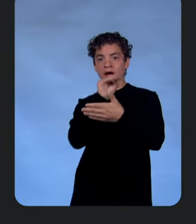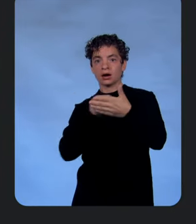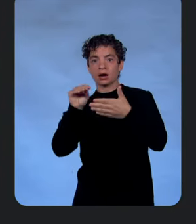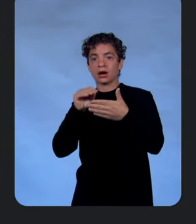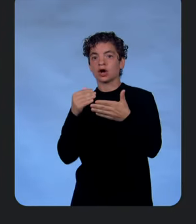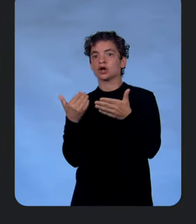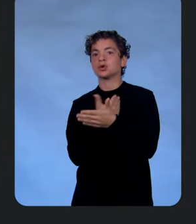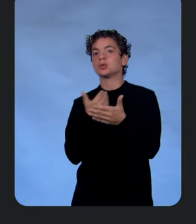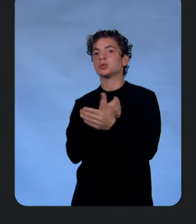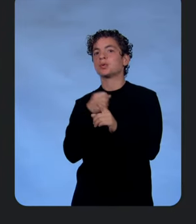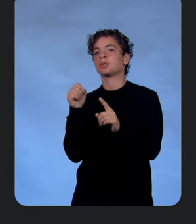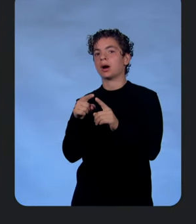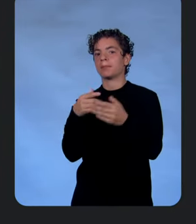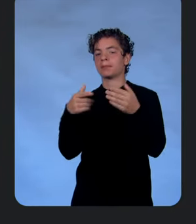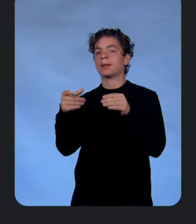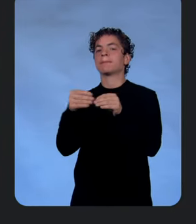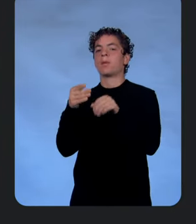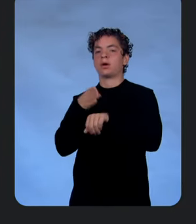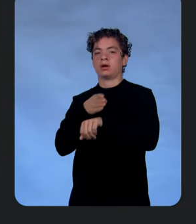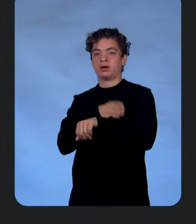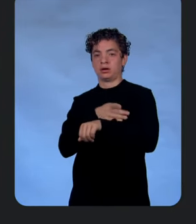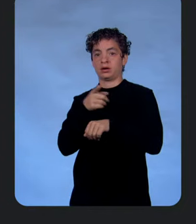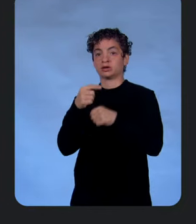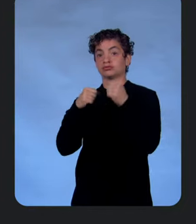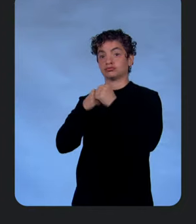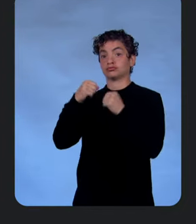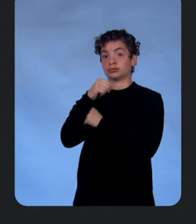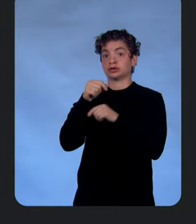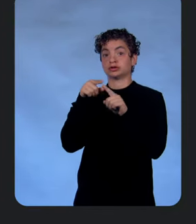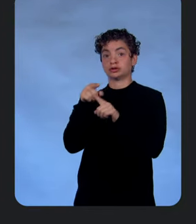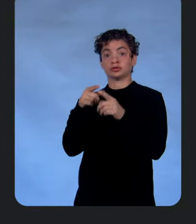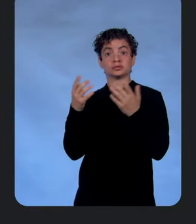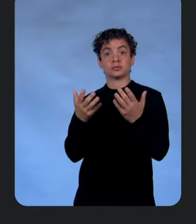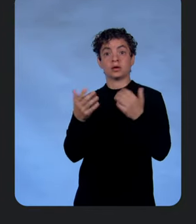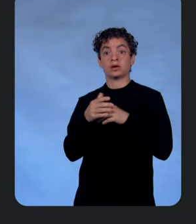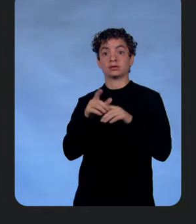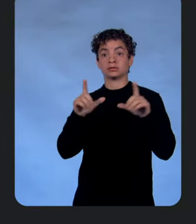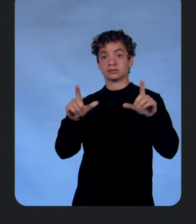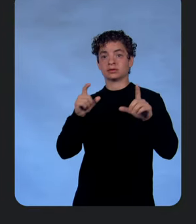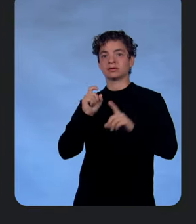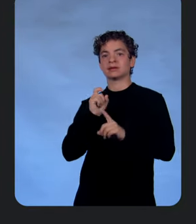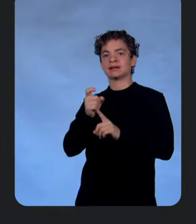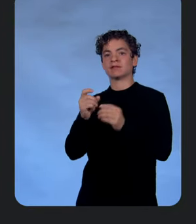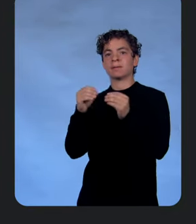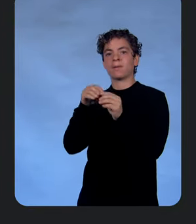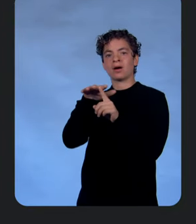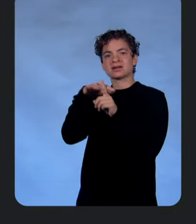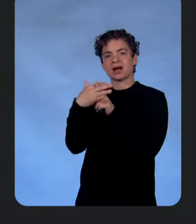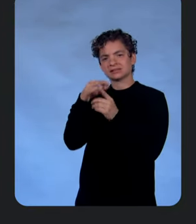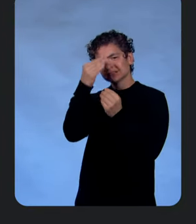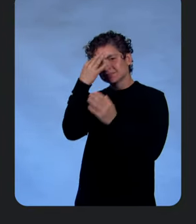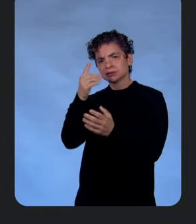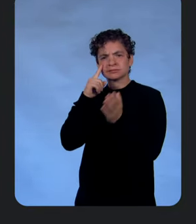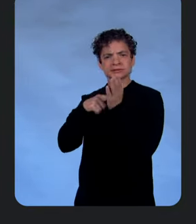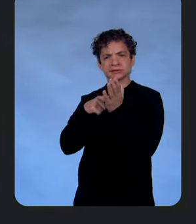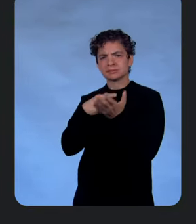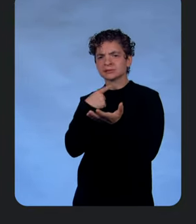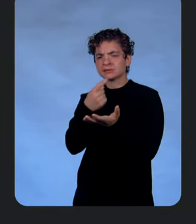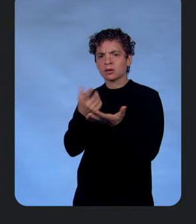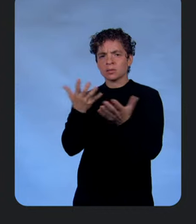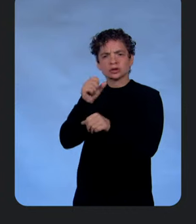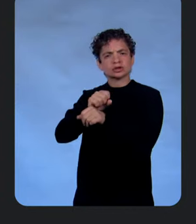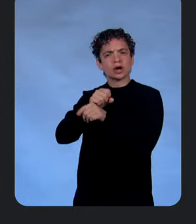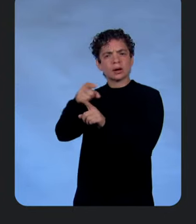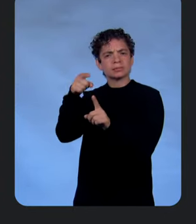little bit better. So the structure here that we've made it better with is we're giving it some context, we're giving it the job to be done, and we're also specifying the